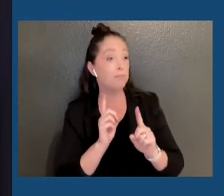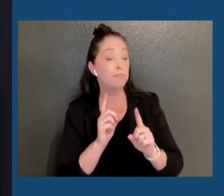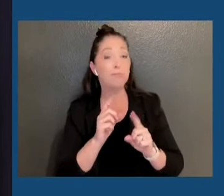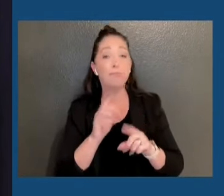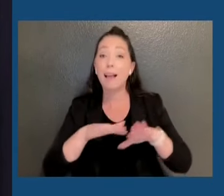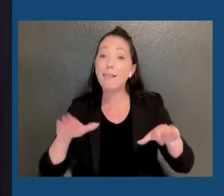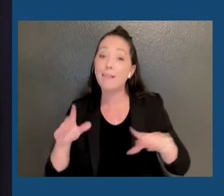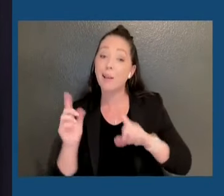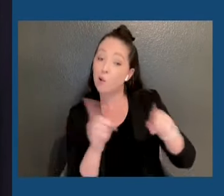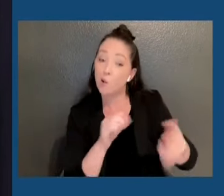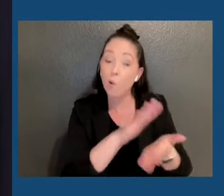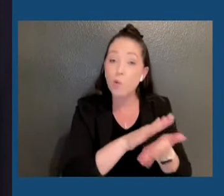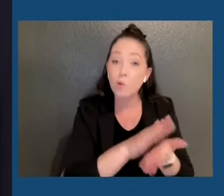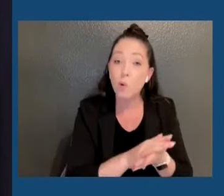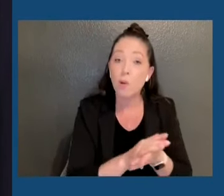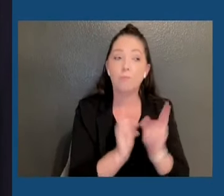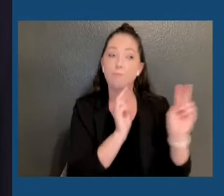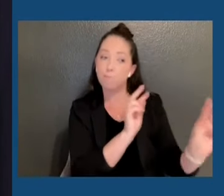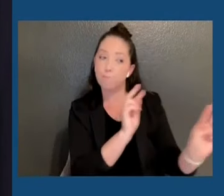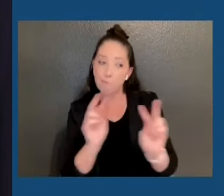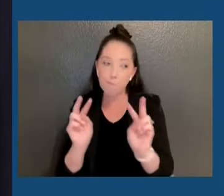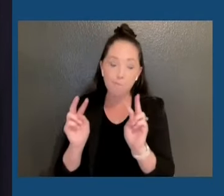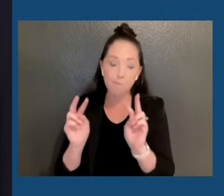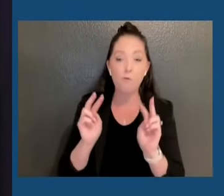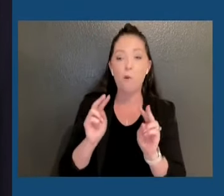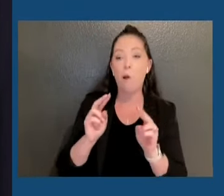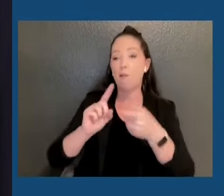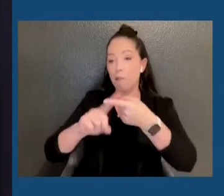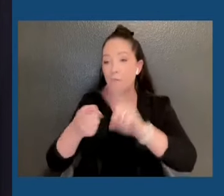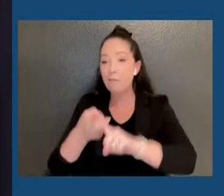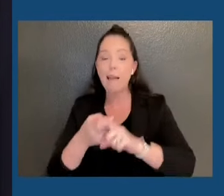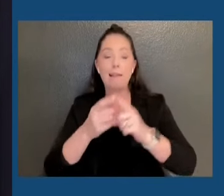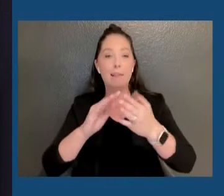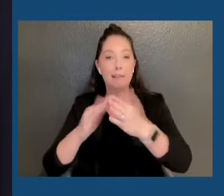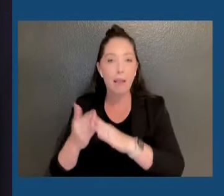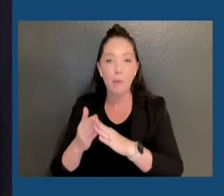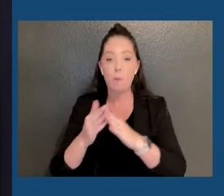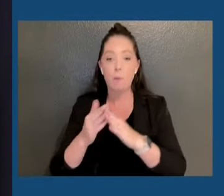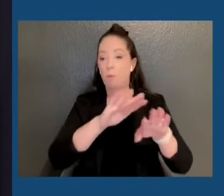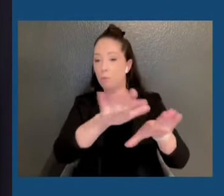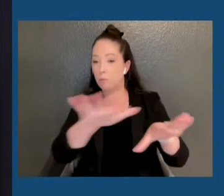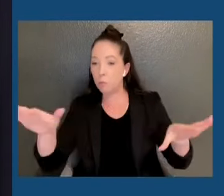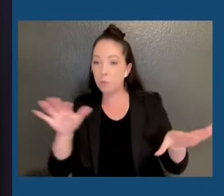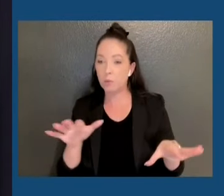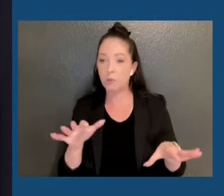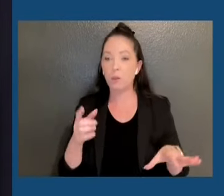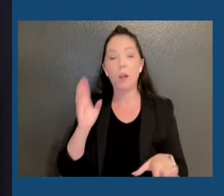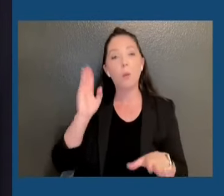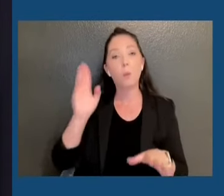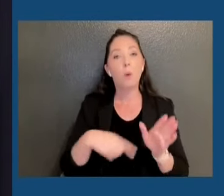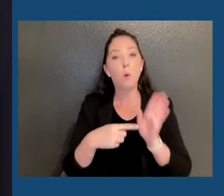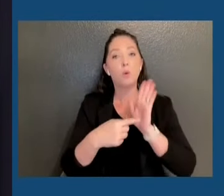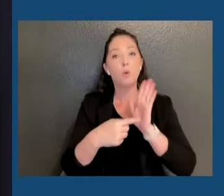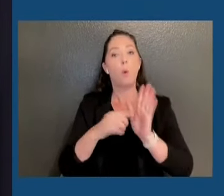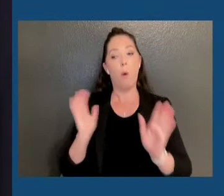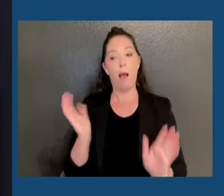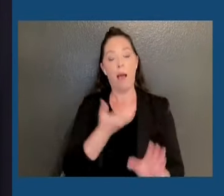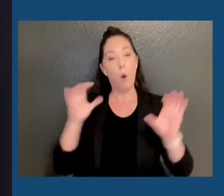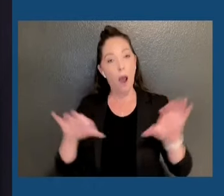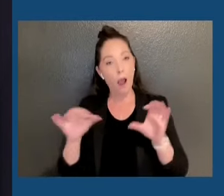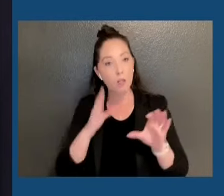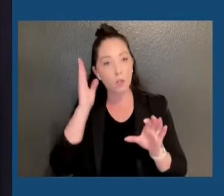out for our friends, our neighbors, our communities, and demonstrate through our actions that we'll always stand up for an America